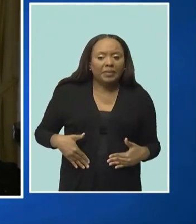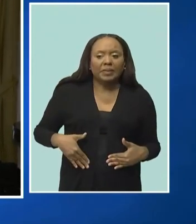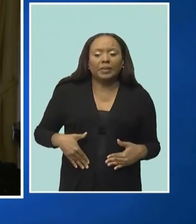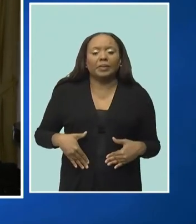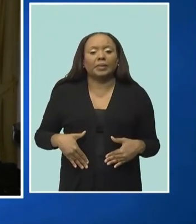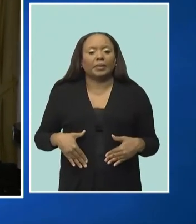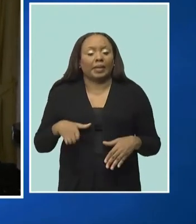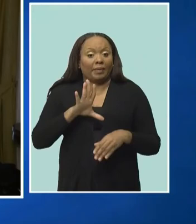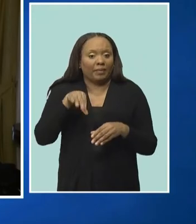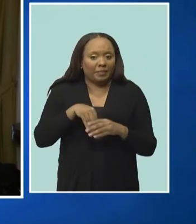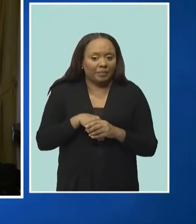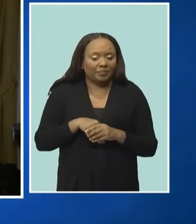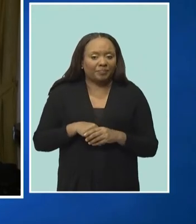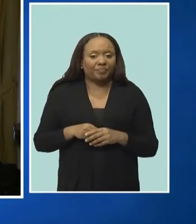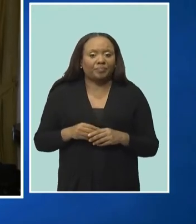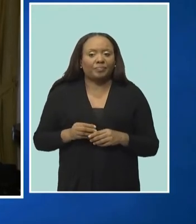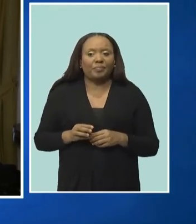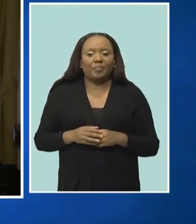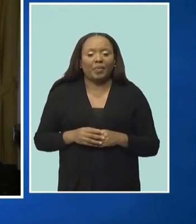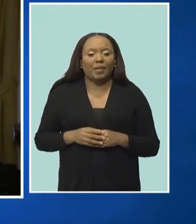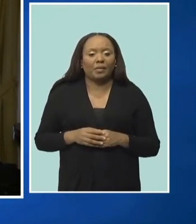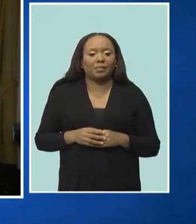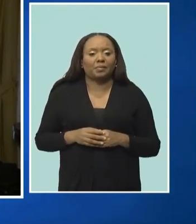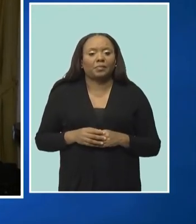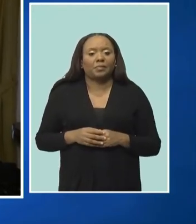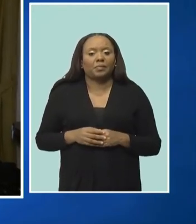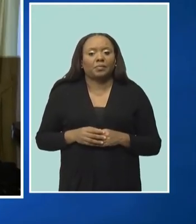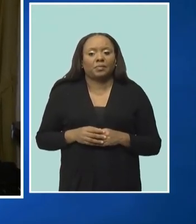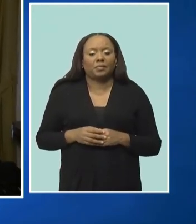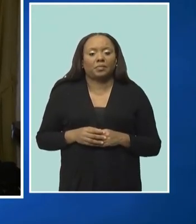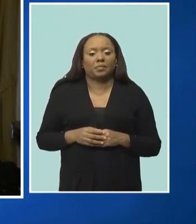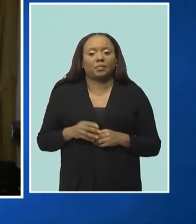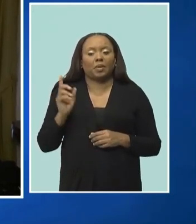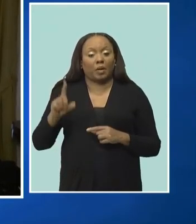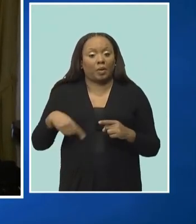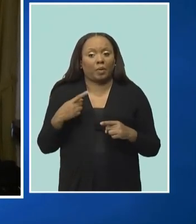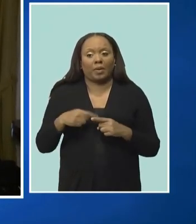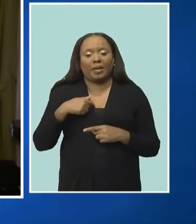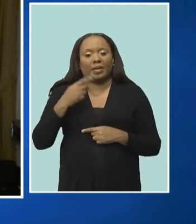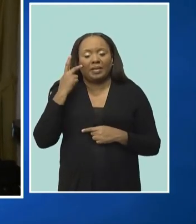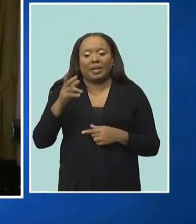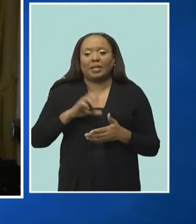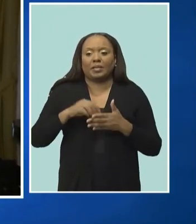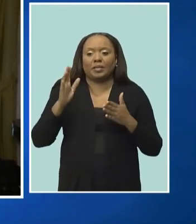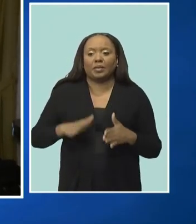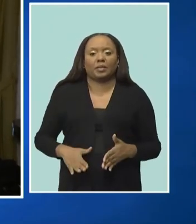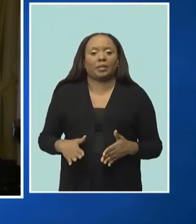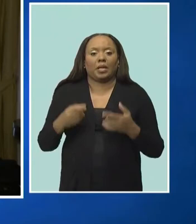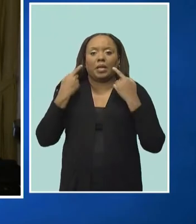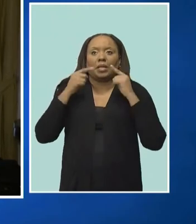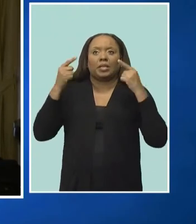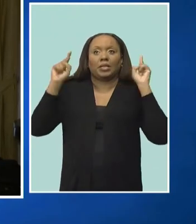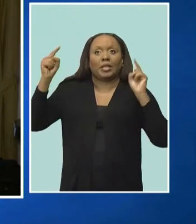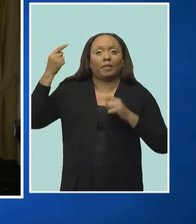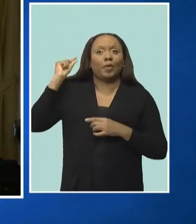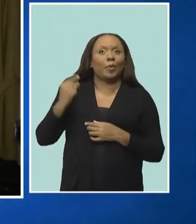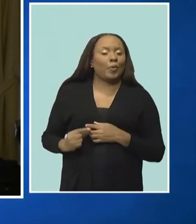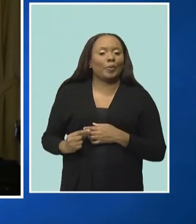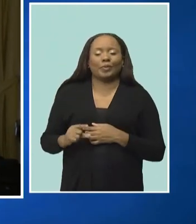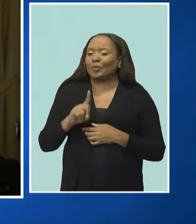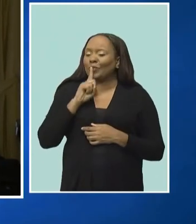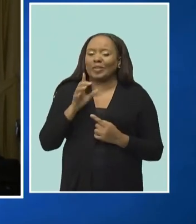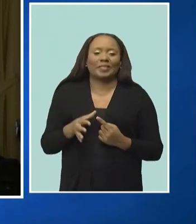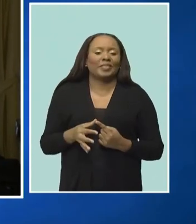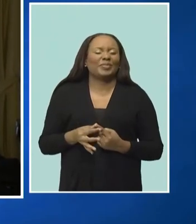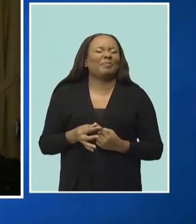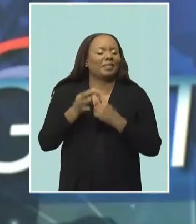So when I see a student has reached the gold, there is something special about